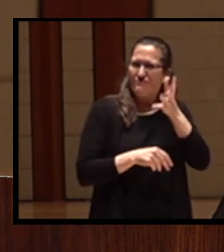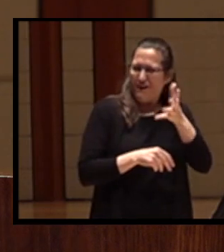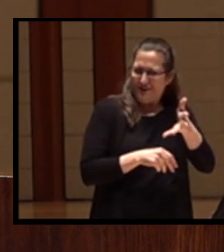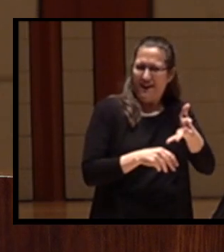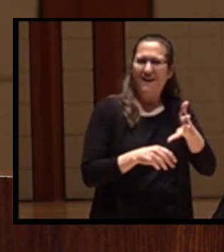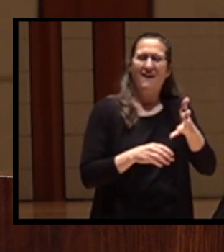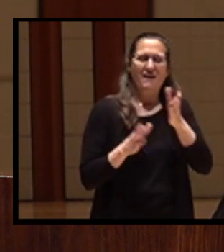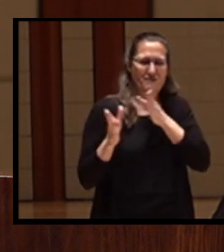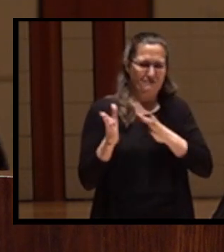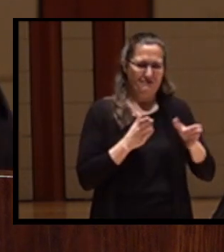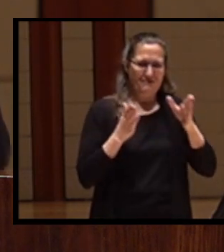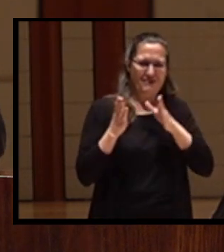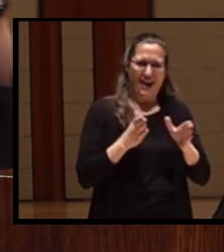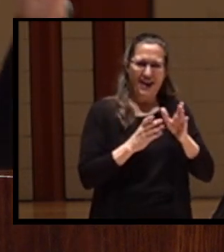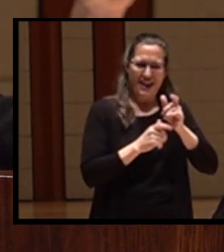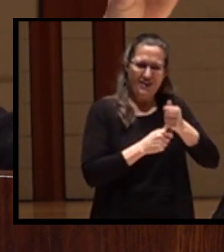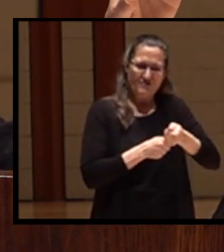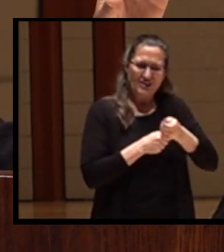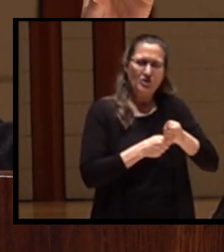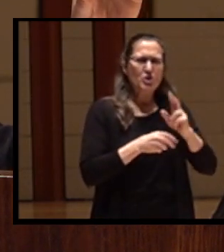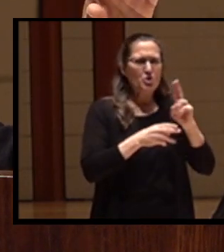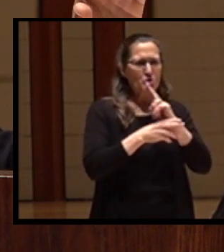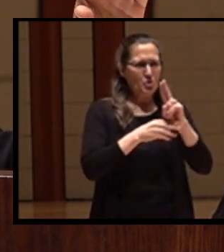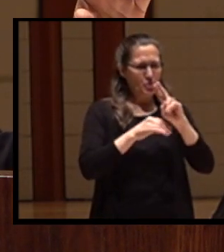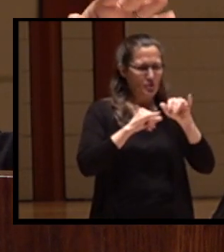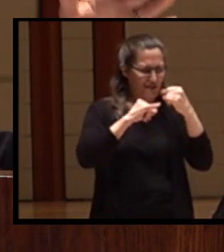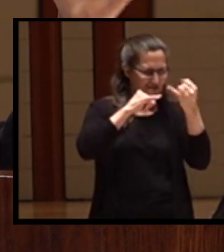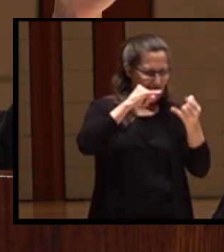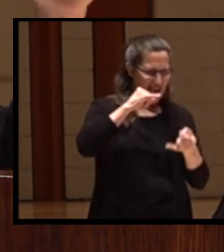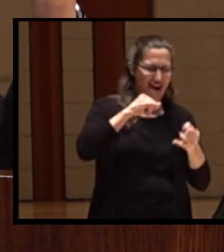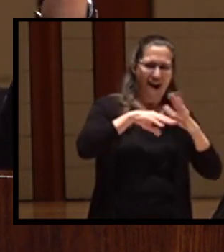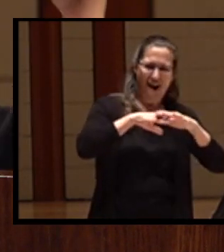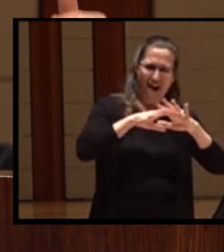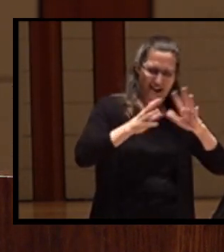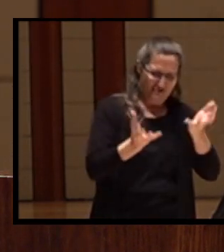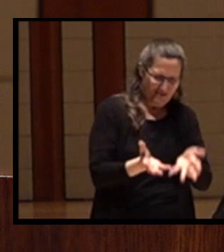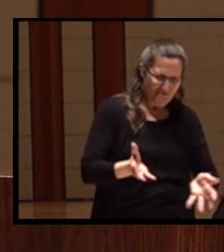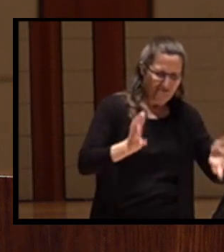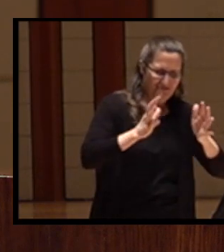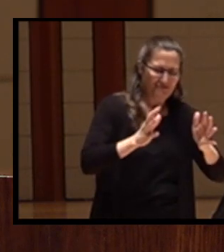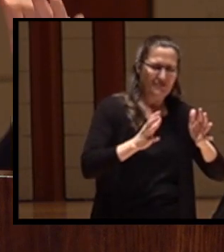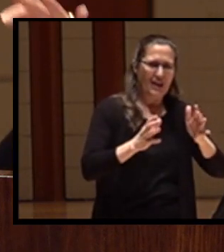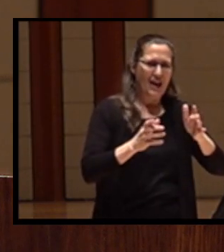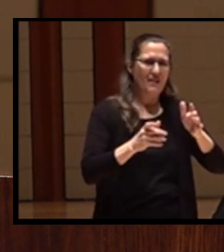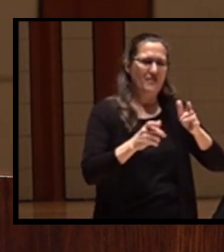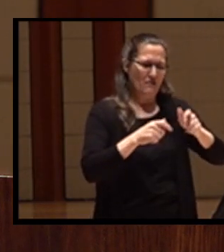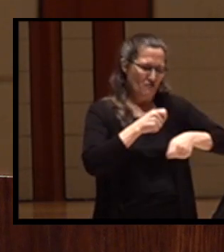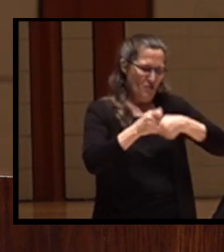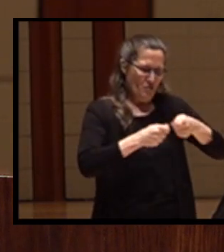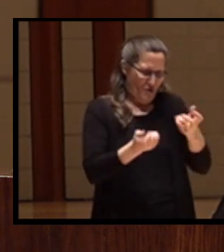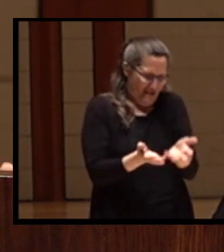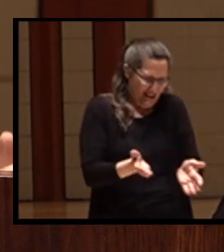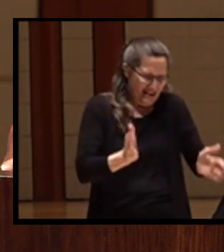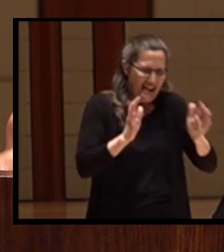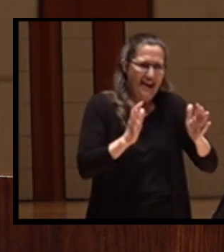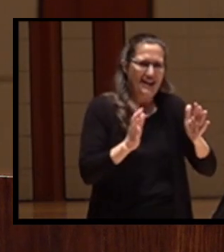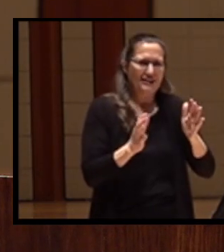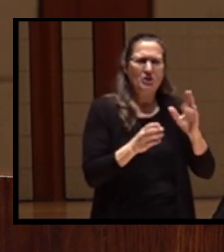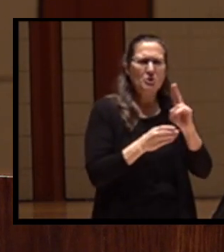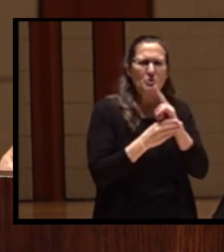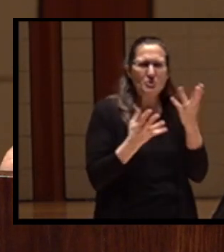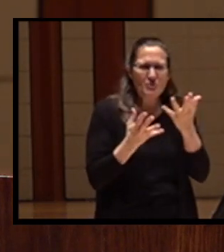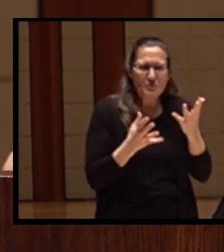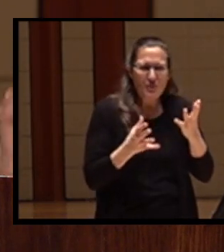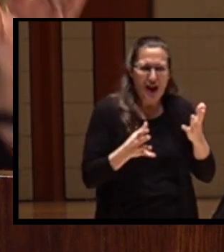which they took a cork line, which is the top of a gill net, took off the fishing line, or the net below it, and